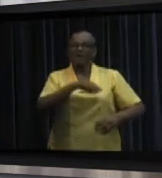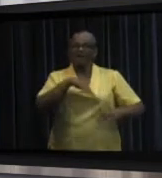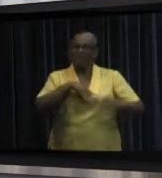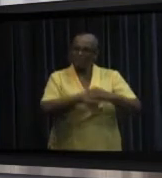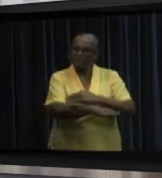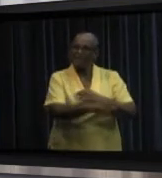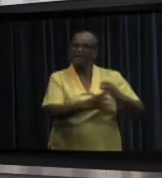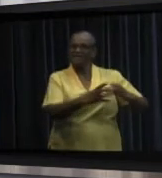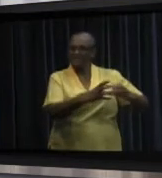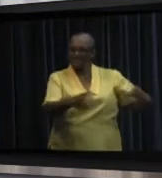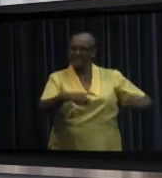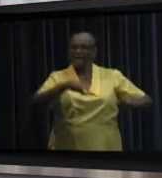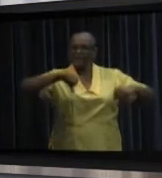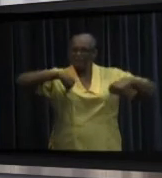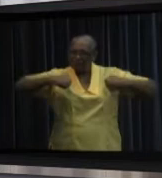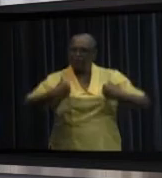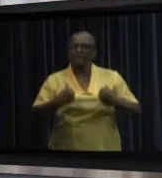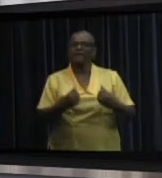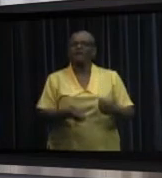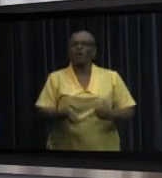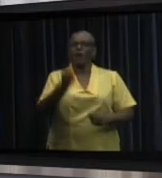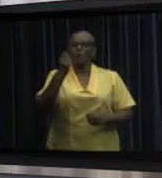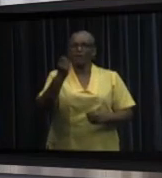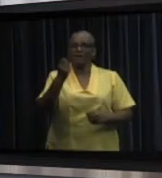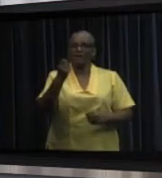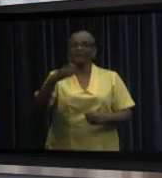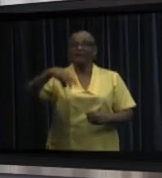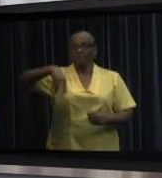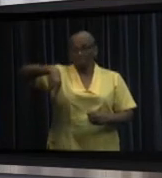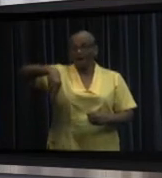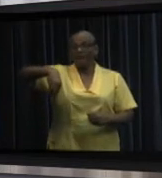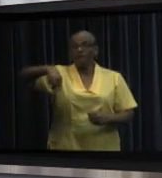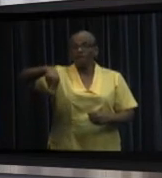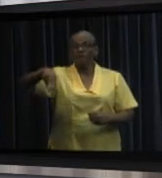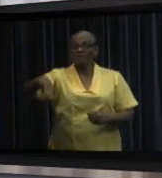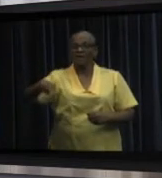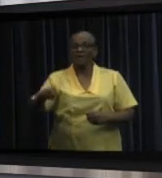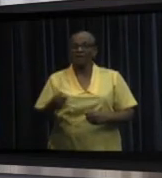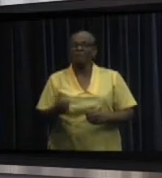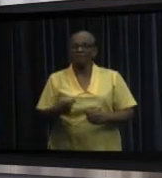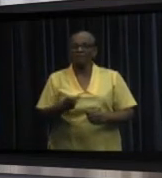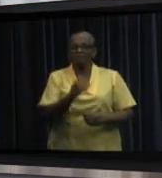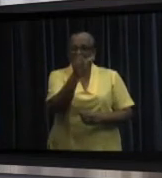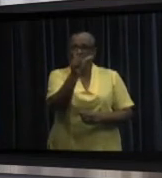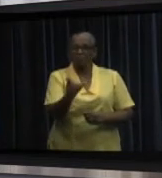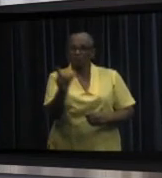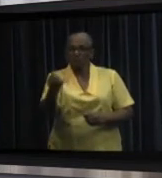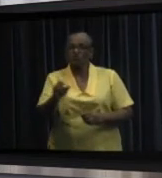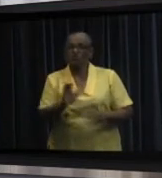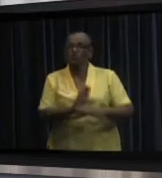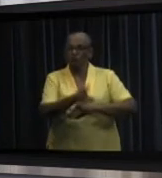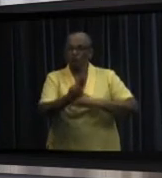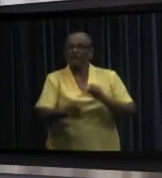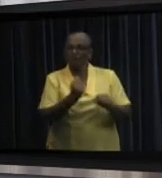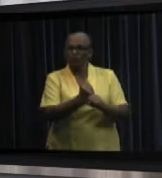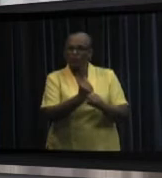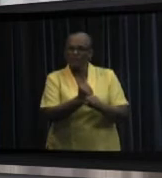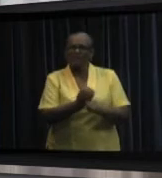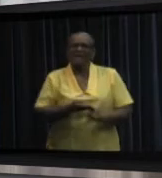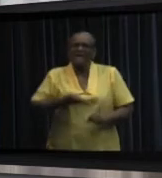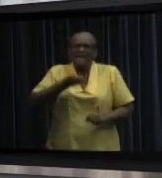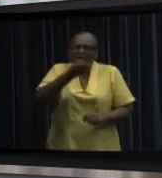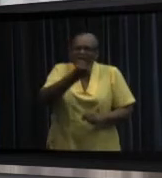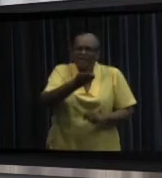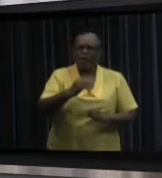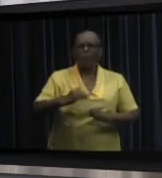at the Ministry of Home Affairs will begin. According to the Minister, Mike Noor-Shalim, civil servants should